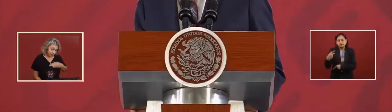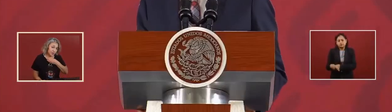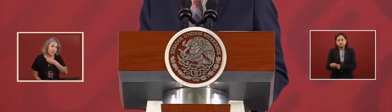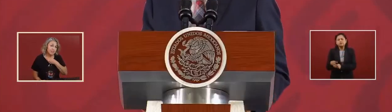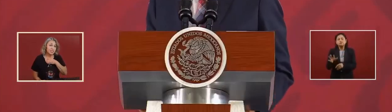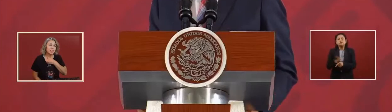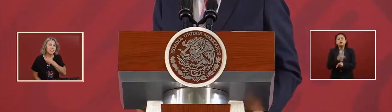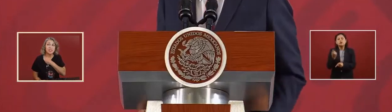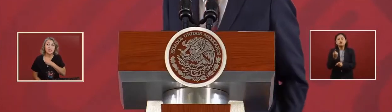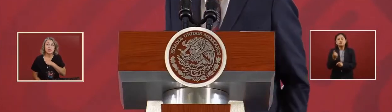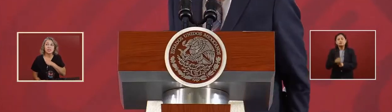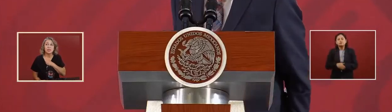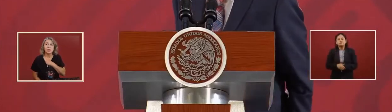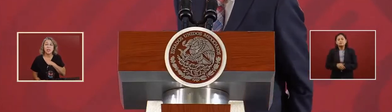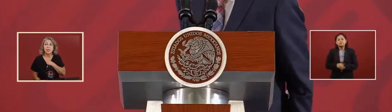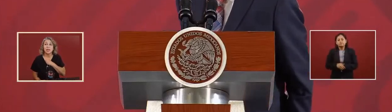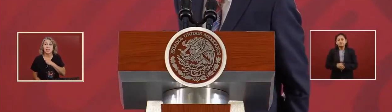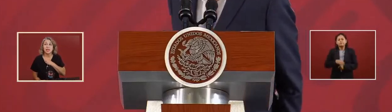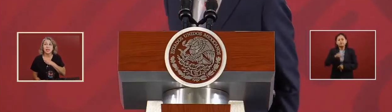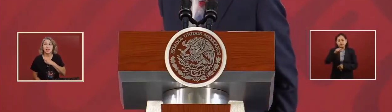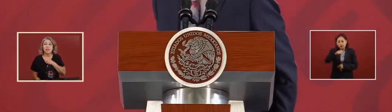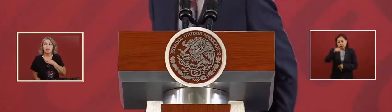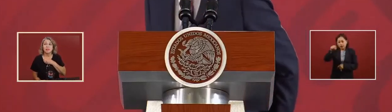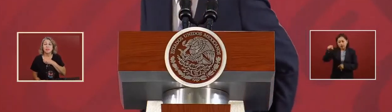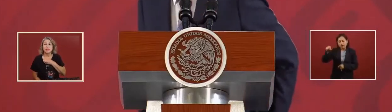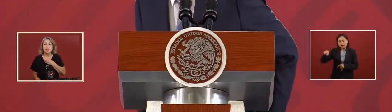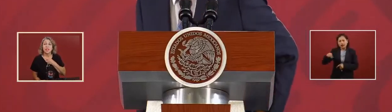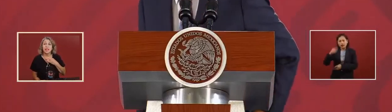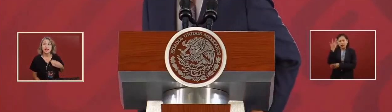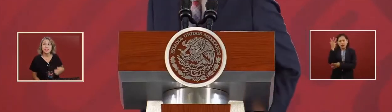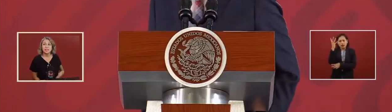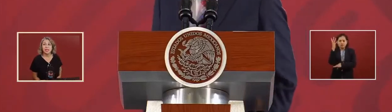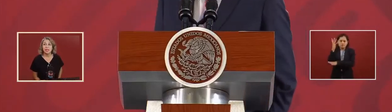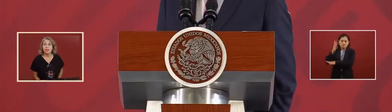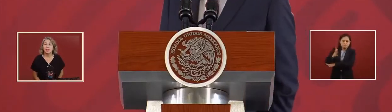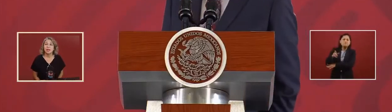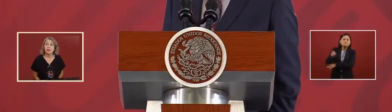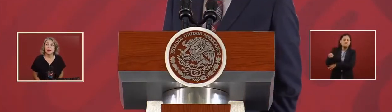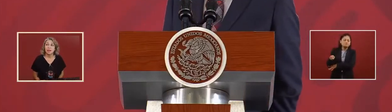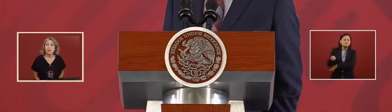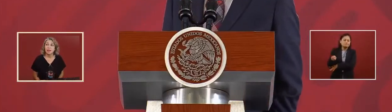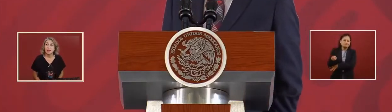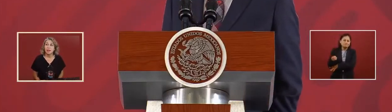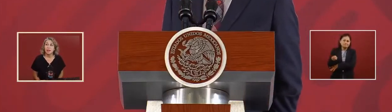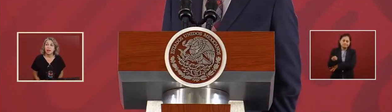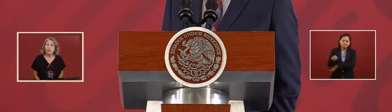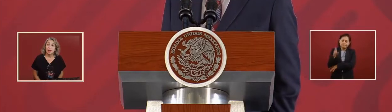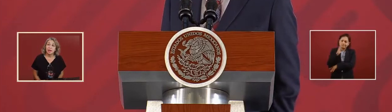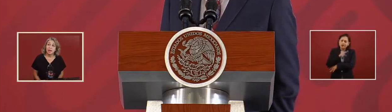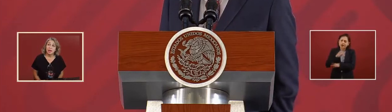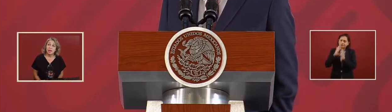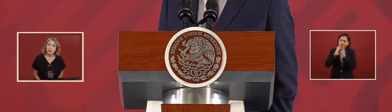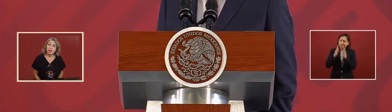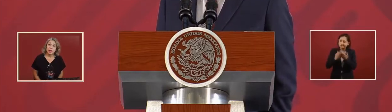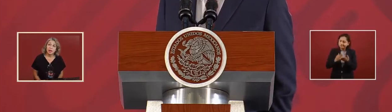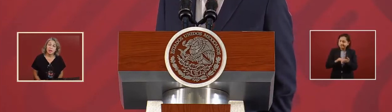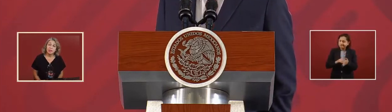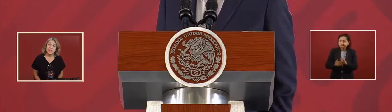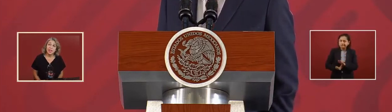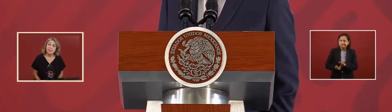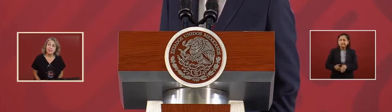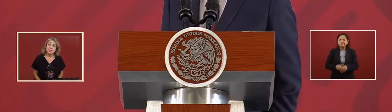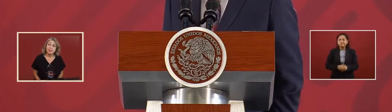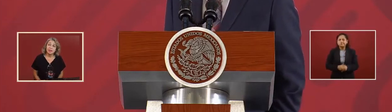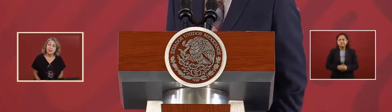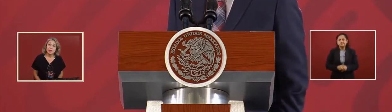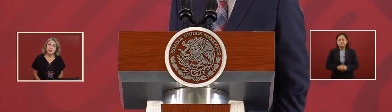clandestine takes that in